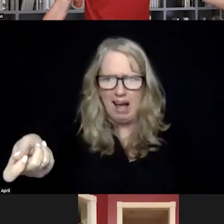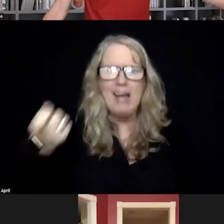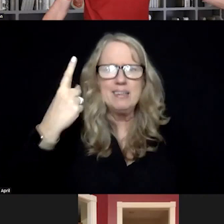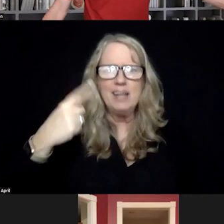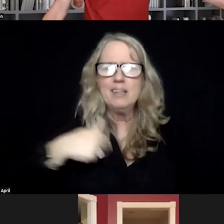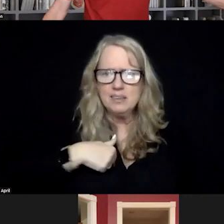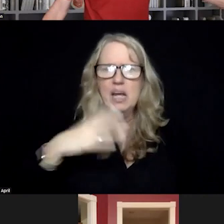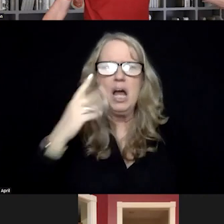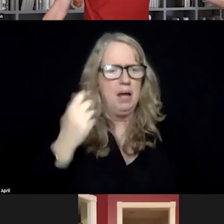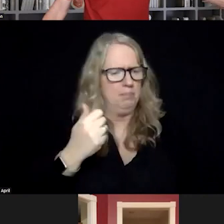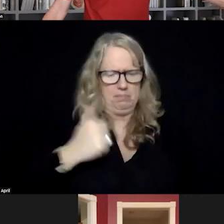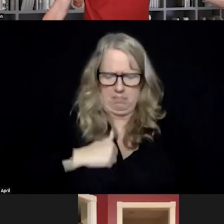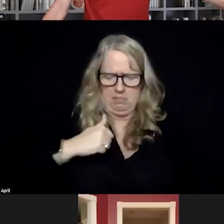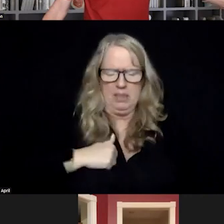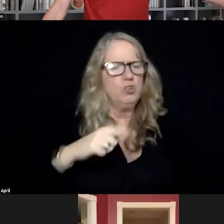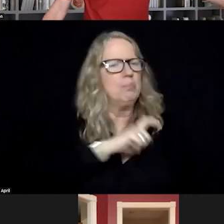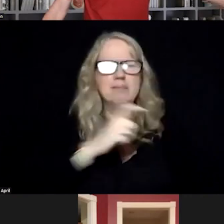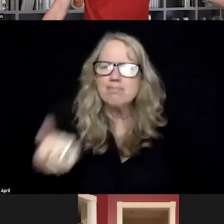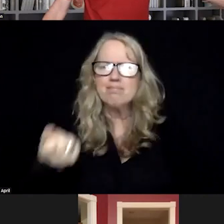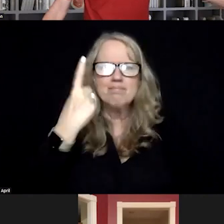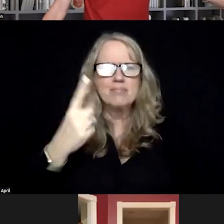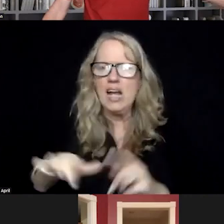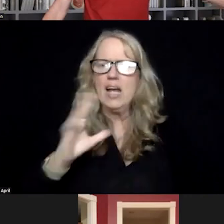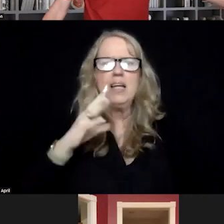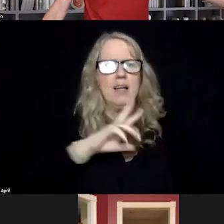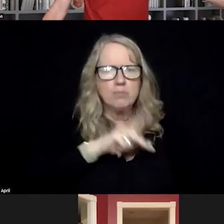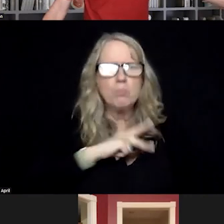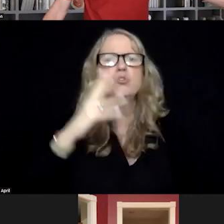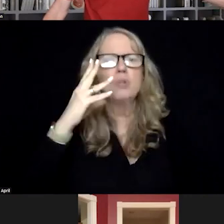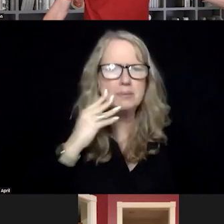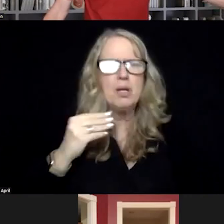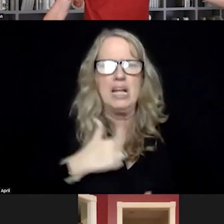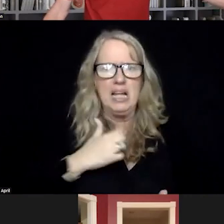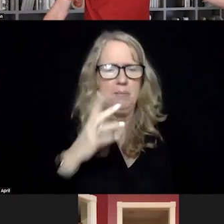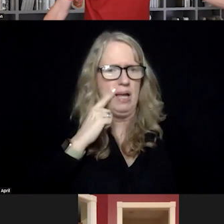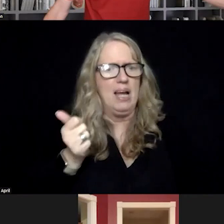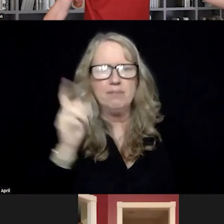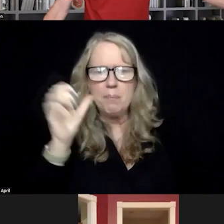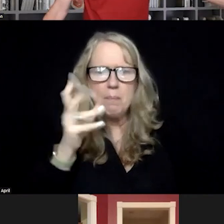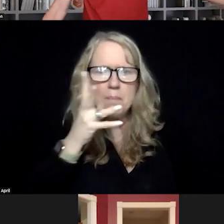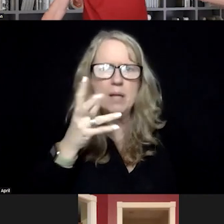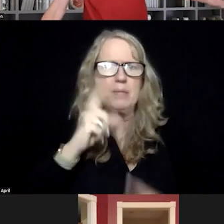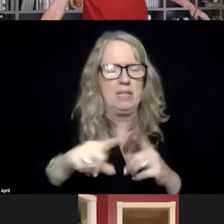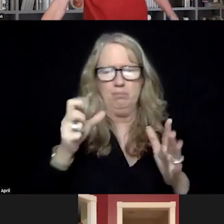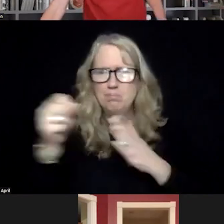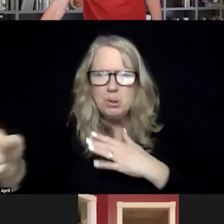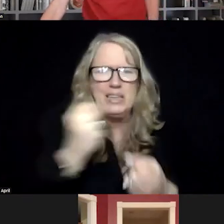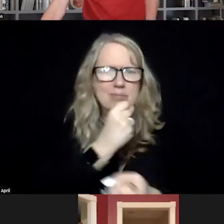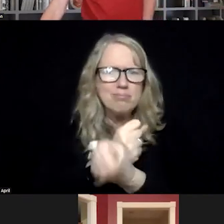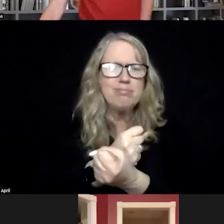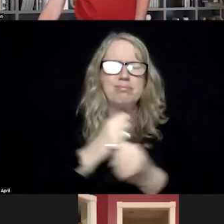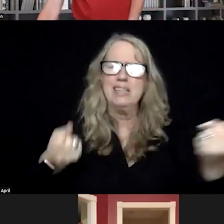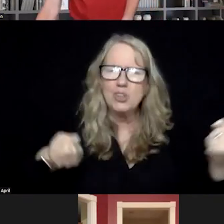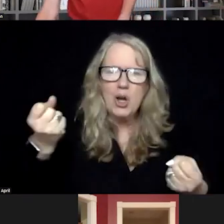uh, being military, uh, police, get it being a person with lived experience who had to see their mom or put in the back of police car in handcuffs, who was